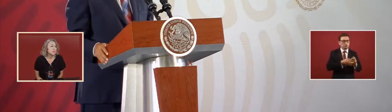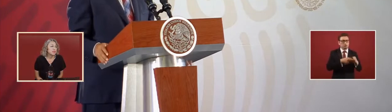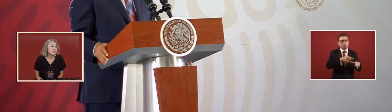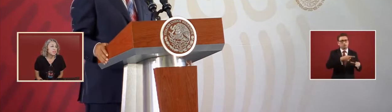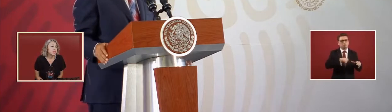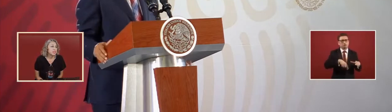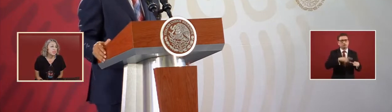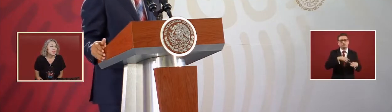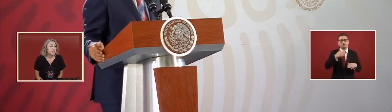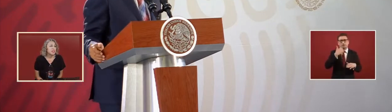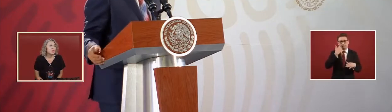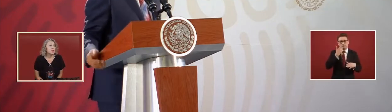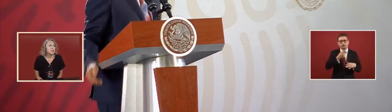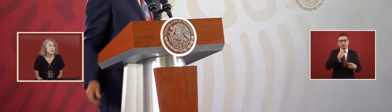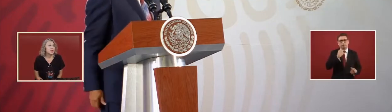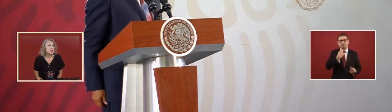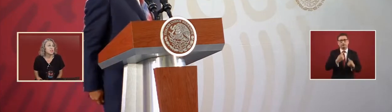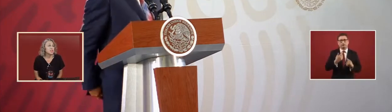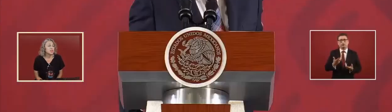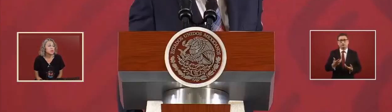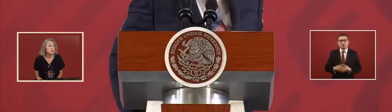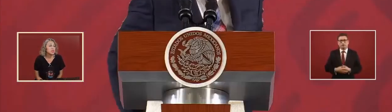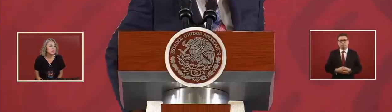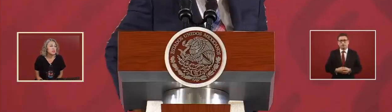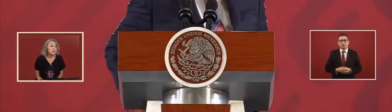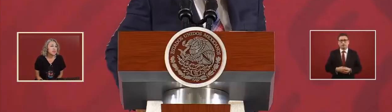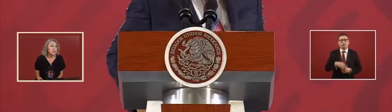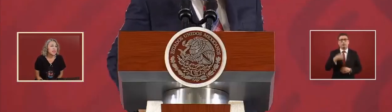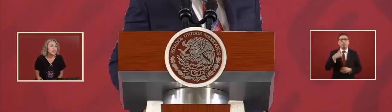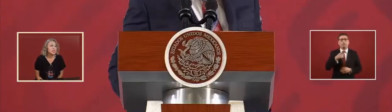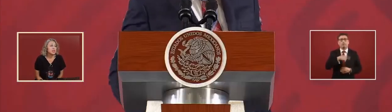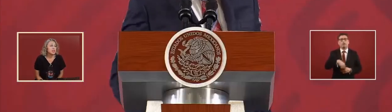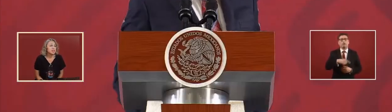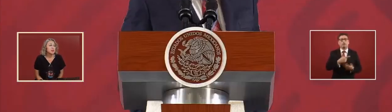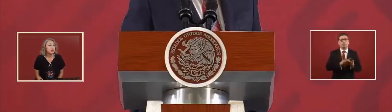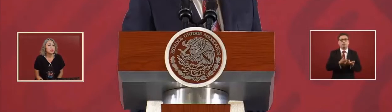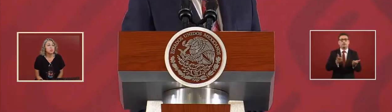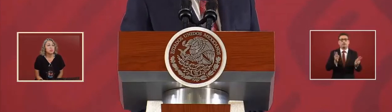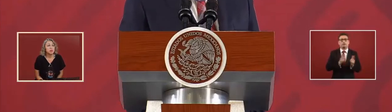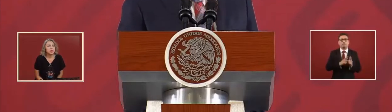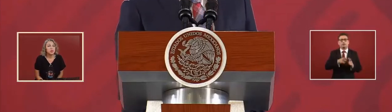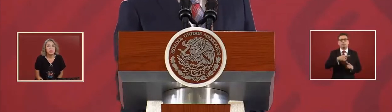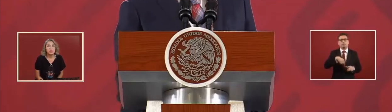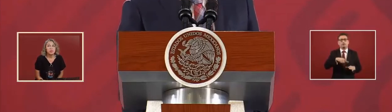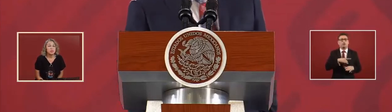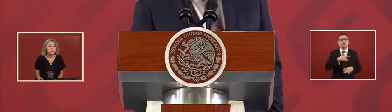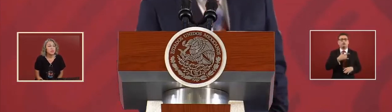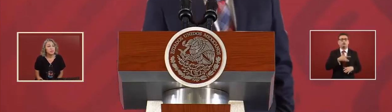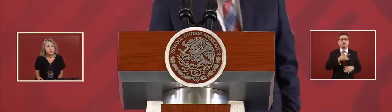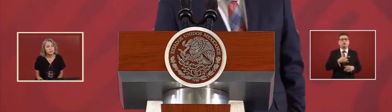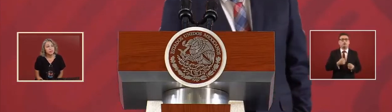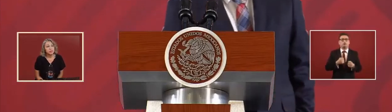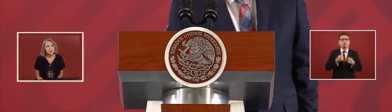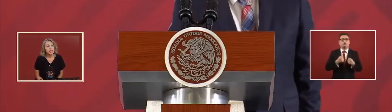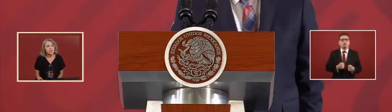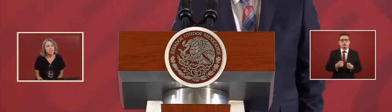constitute themselves into this group that is reactionary.